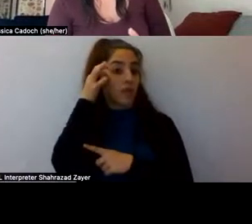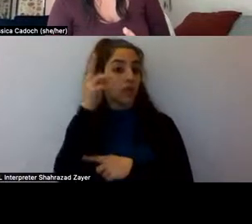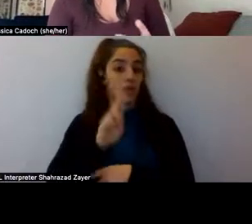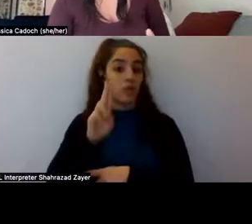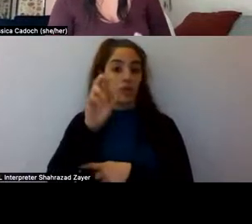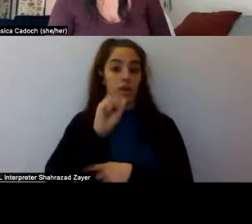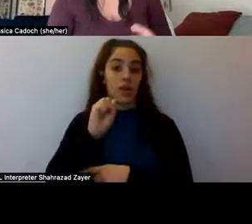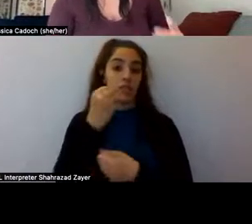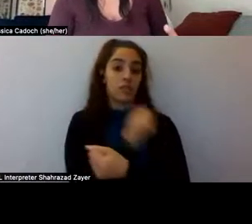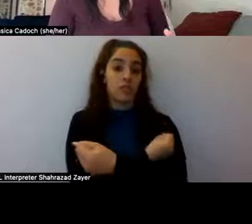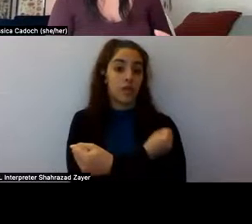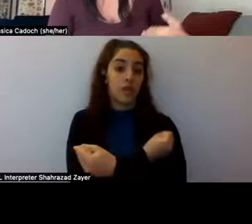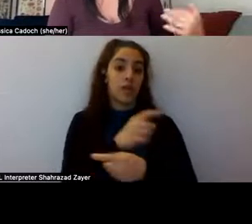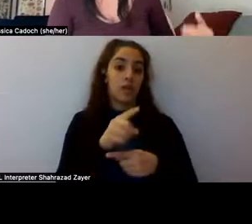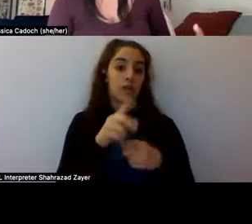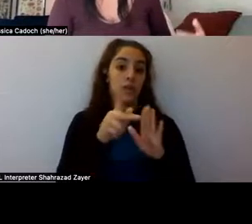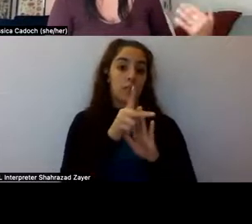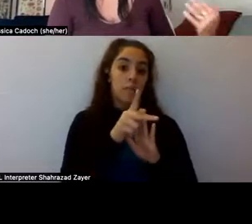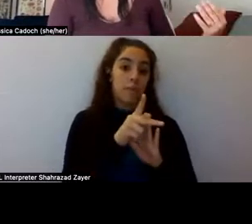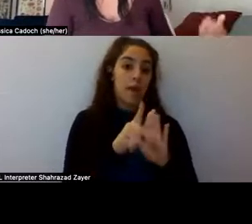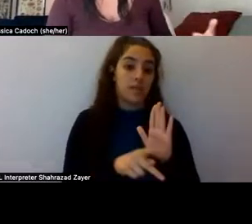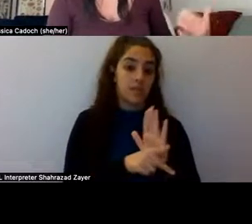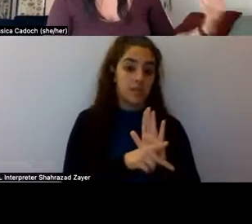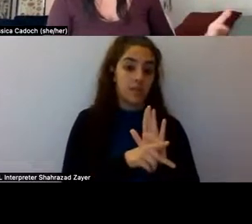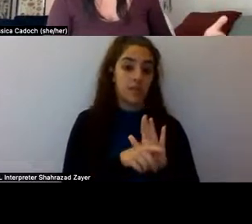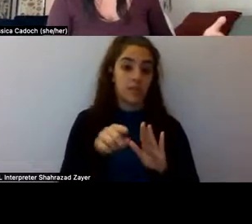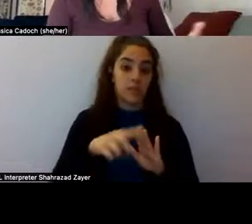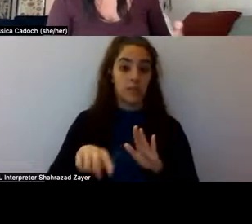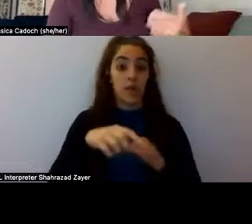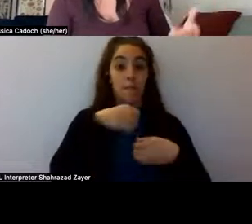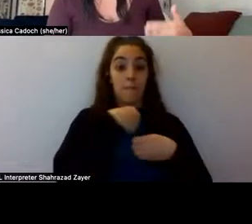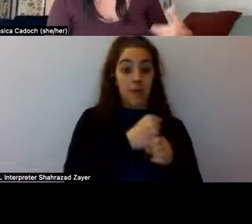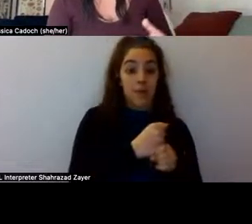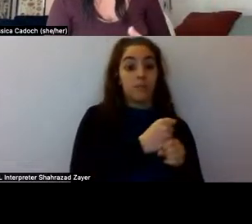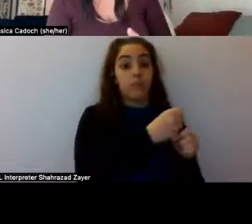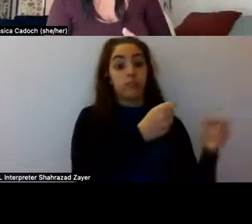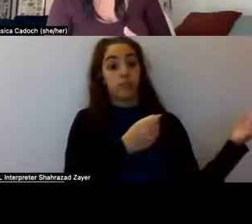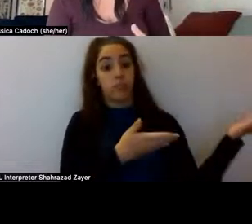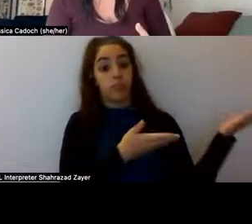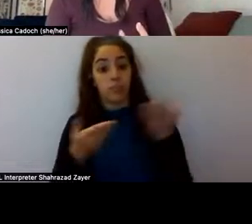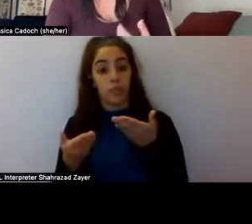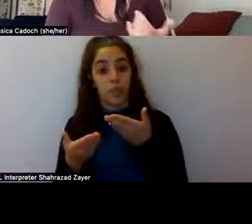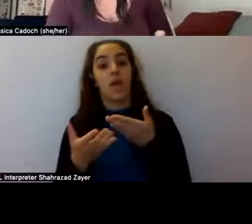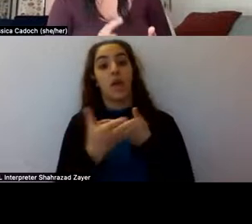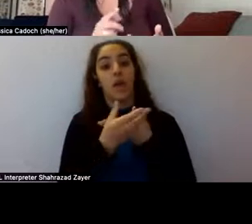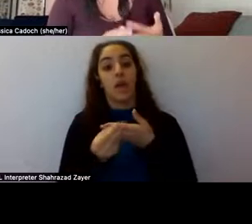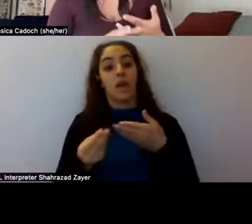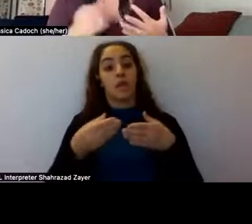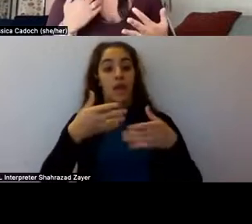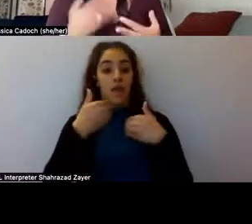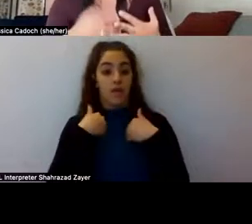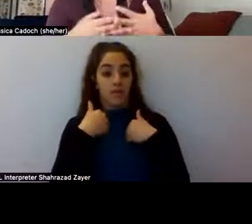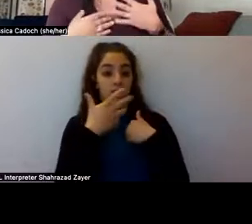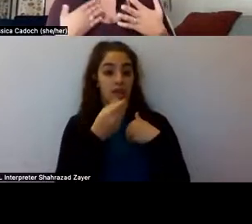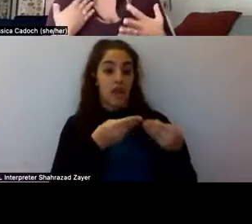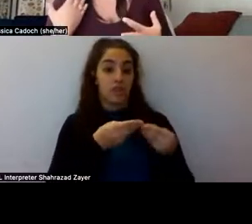which the manufacture, importation, possession, use, and distribution of certain narcotics stimulants, stimulants,